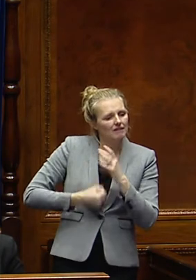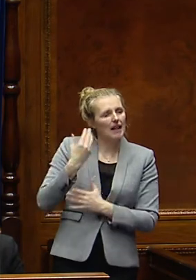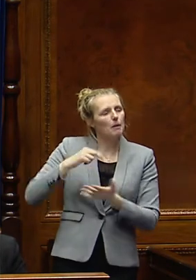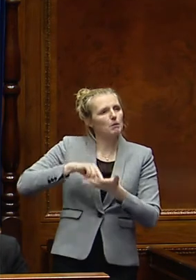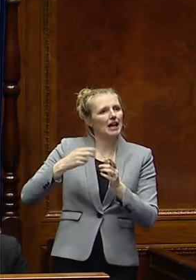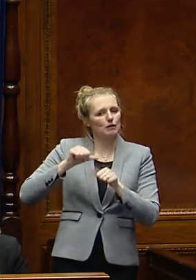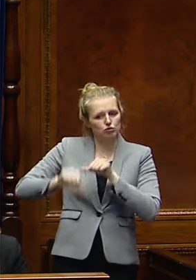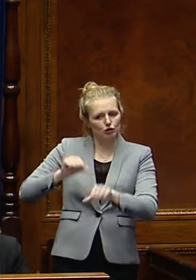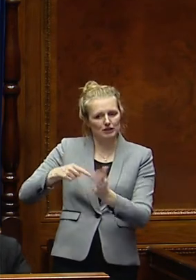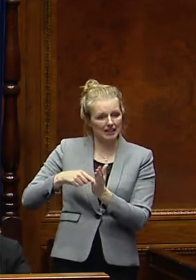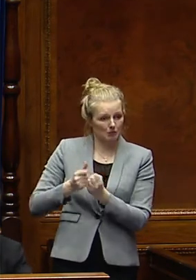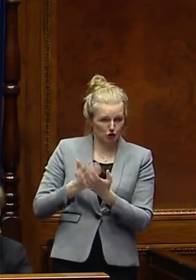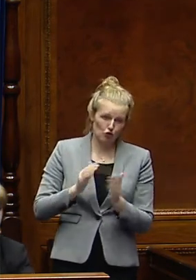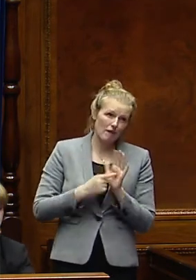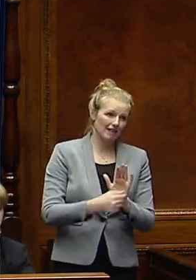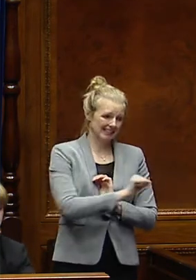council area in the near future.